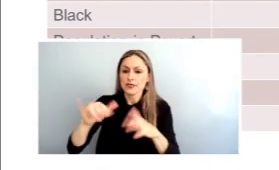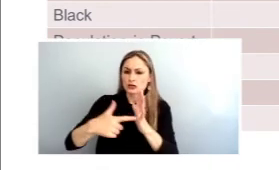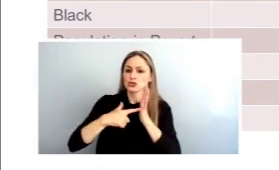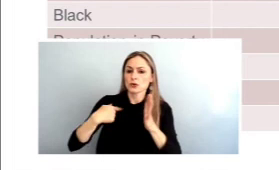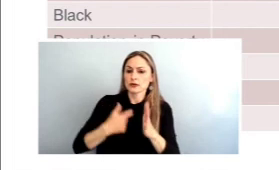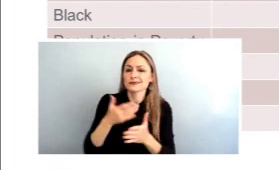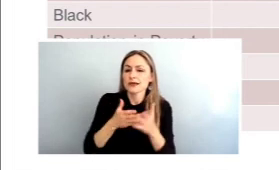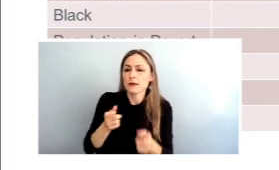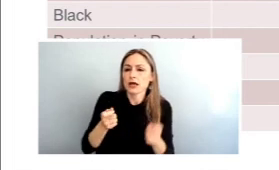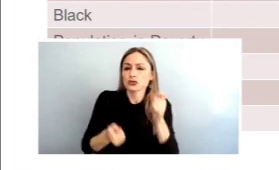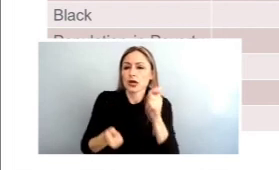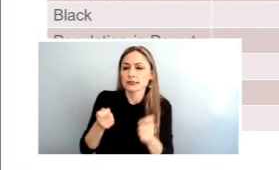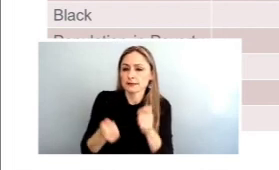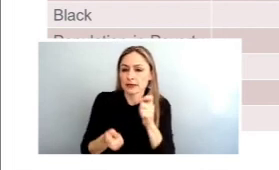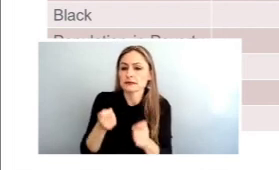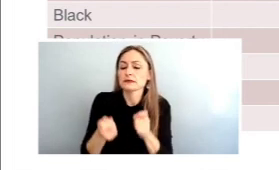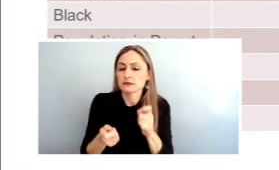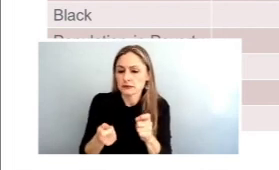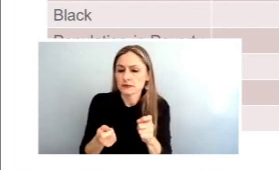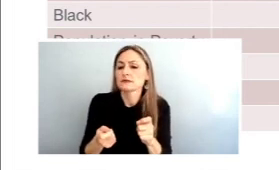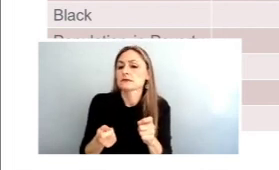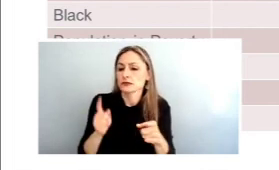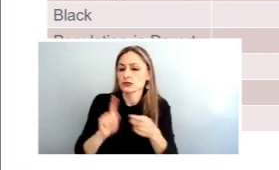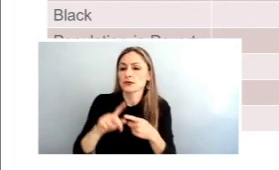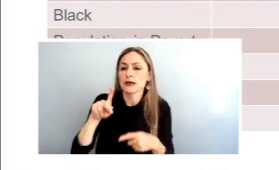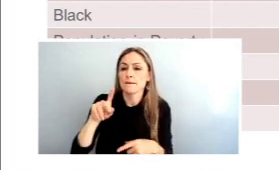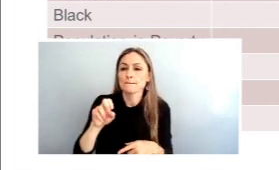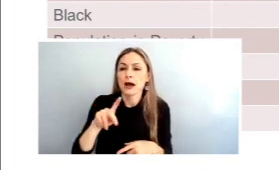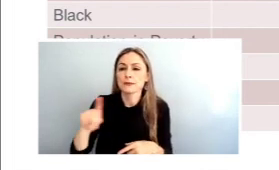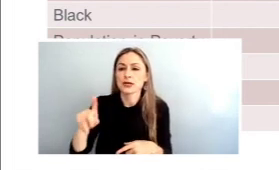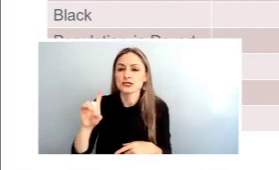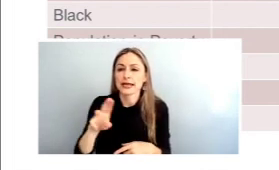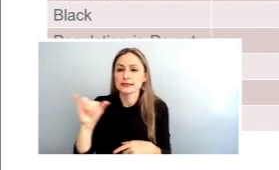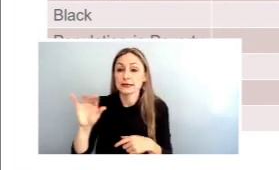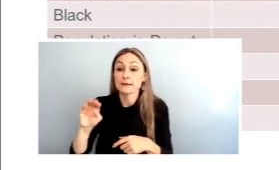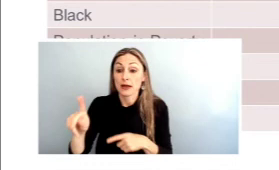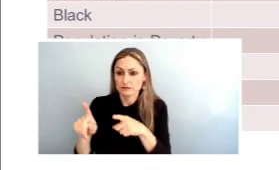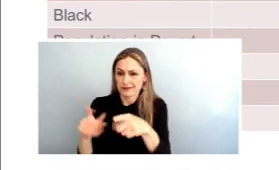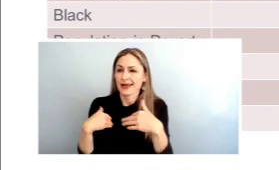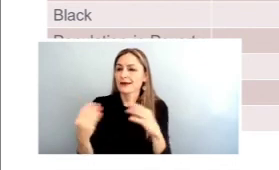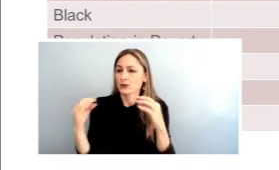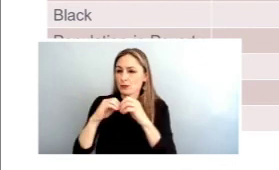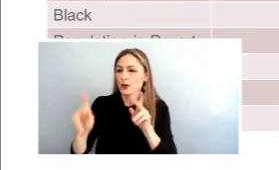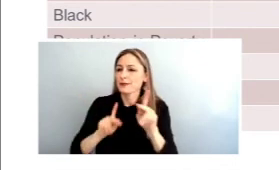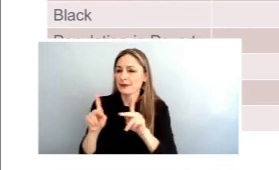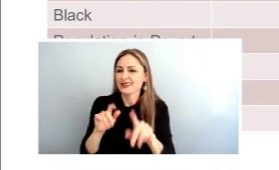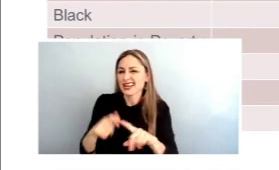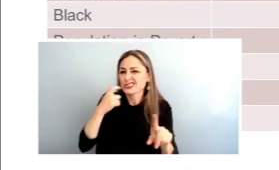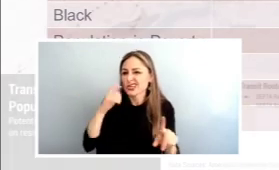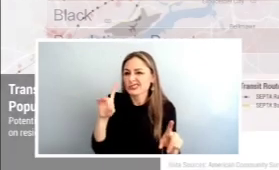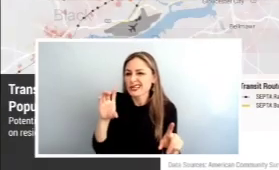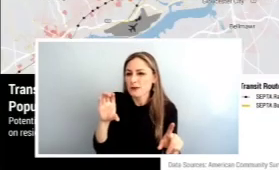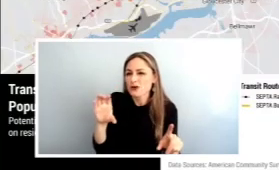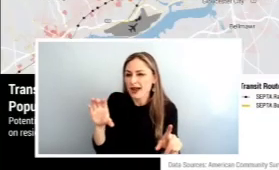that we made to the population density map. Those are areas where they have higher concentrations of some of those demographic groups that I just spoke